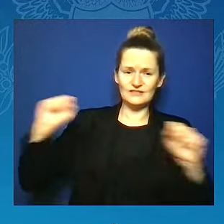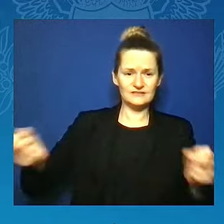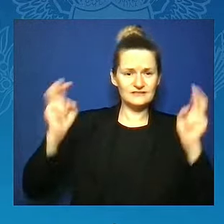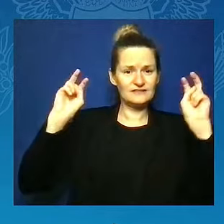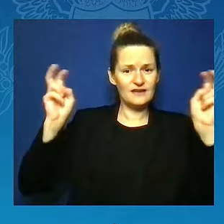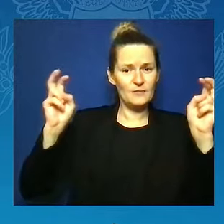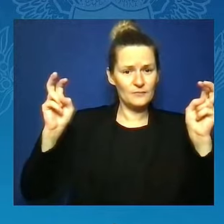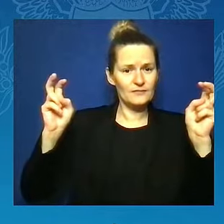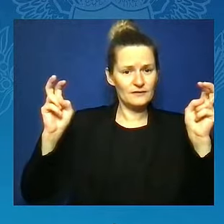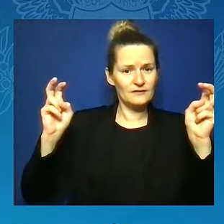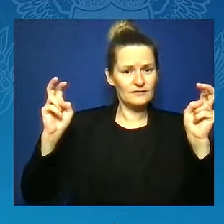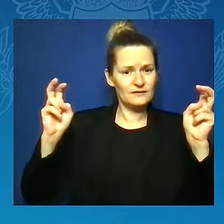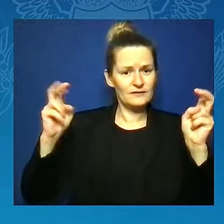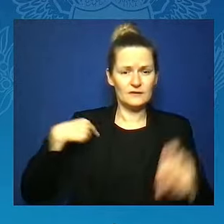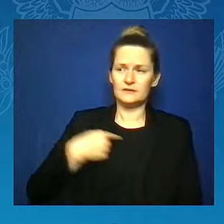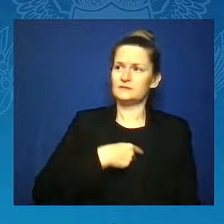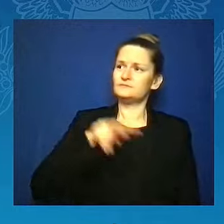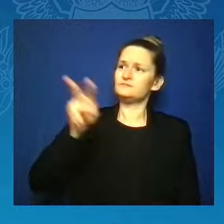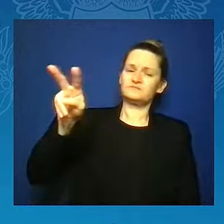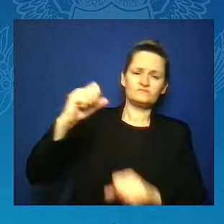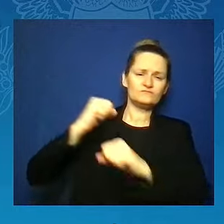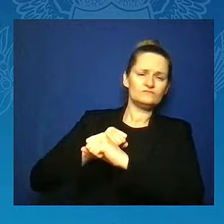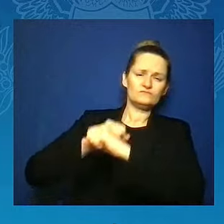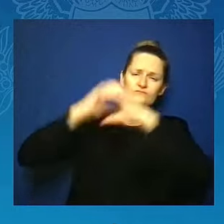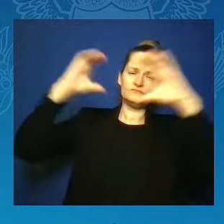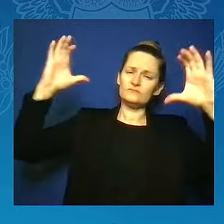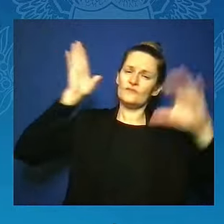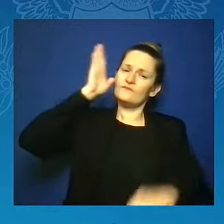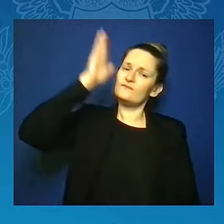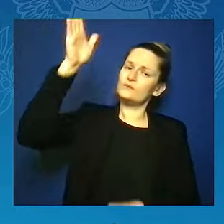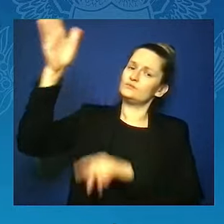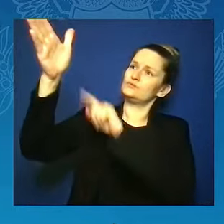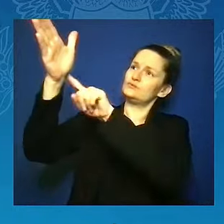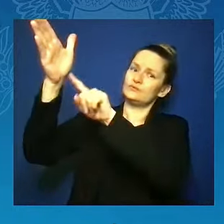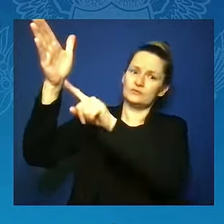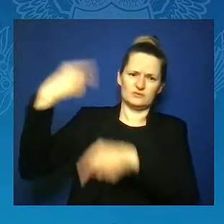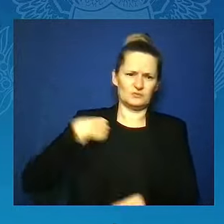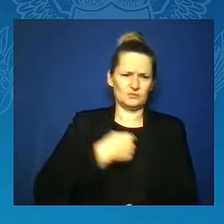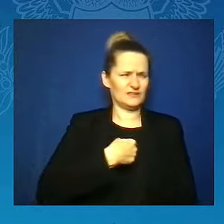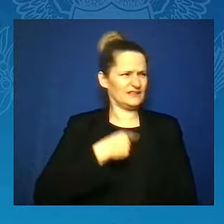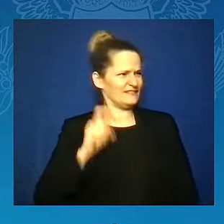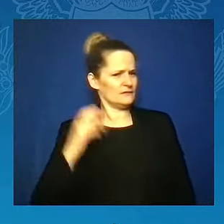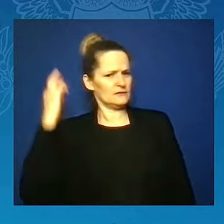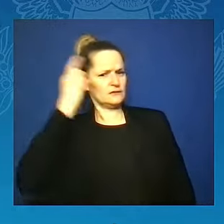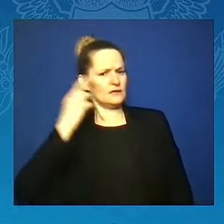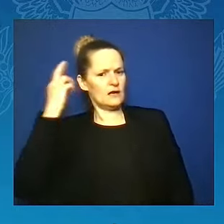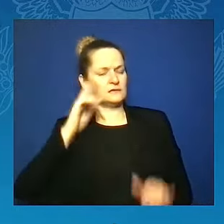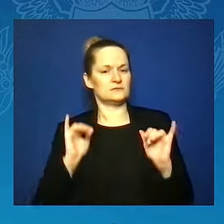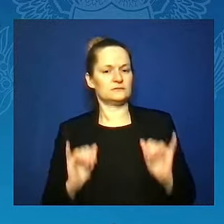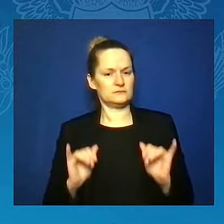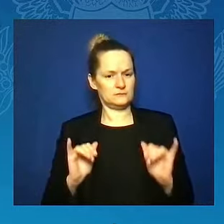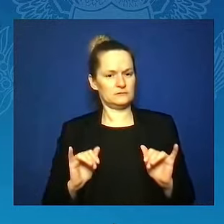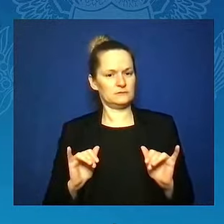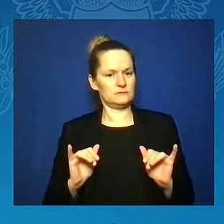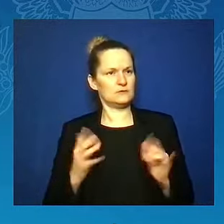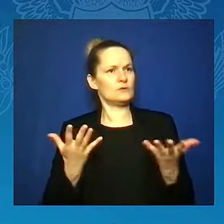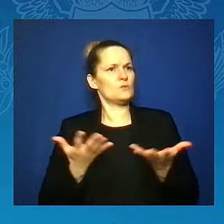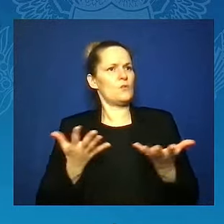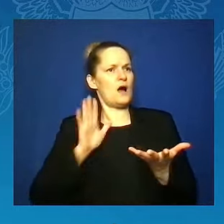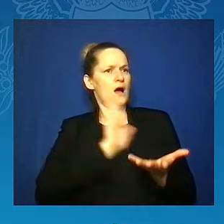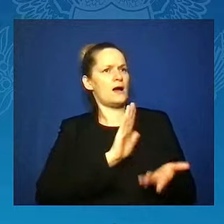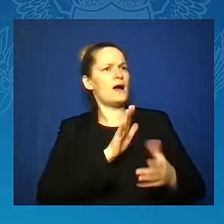in which we realize the promise of America. America. And I deeply believe